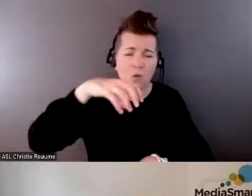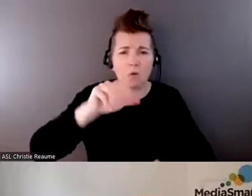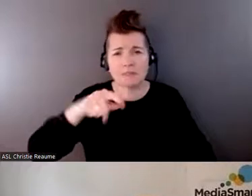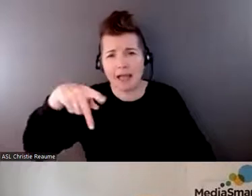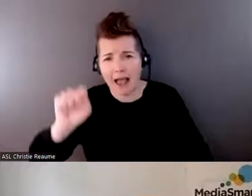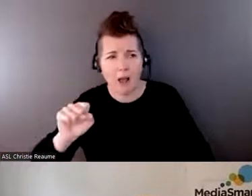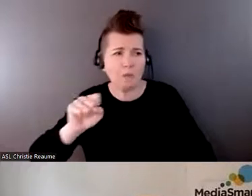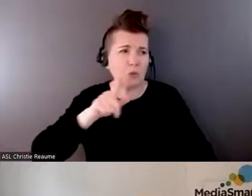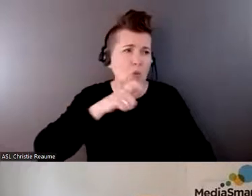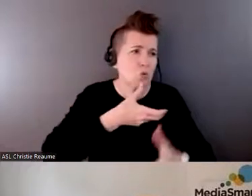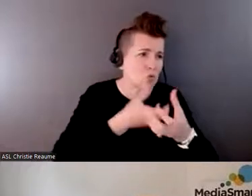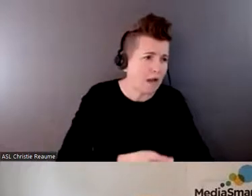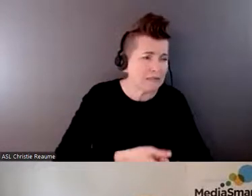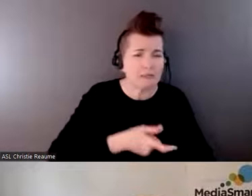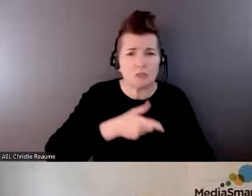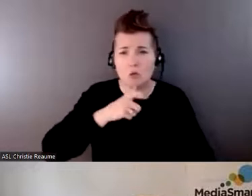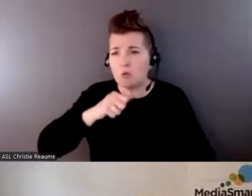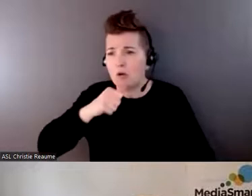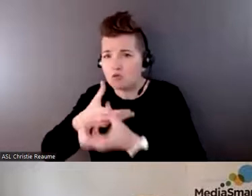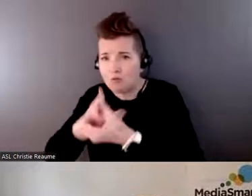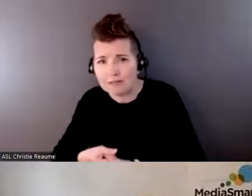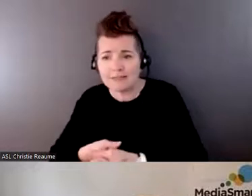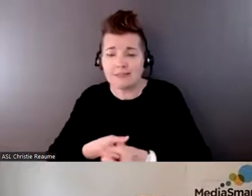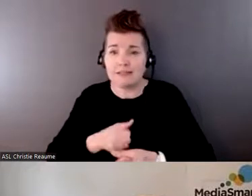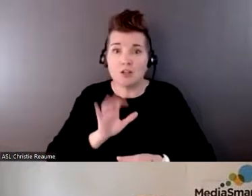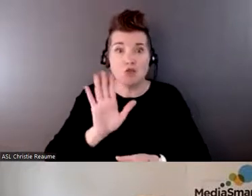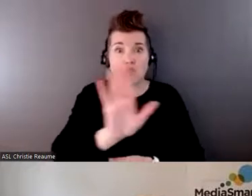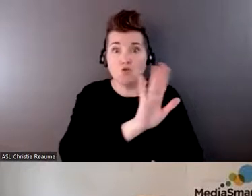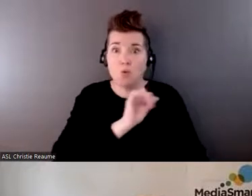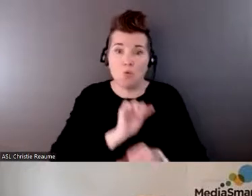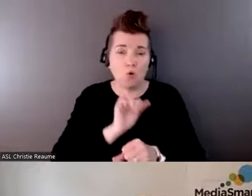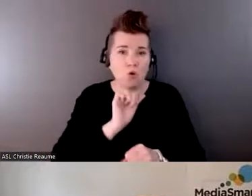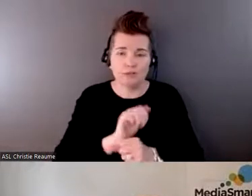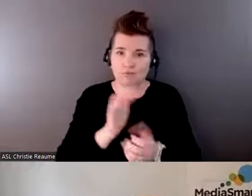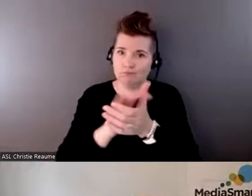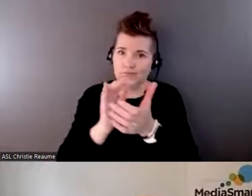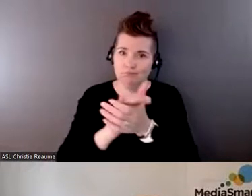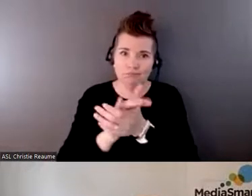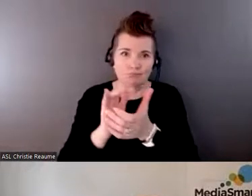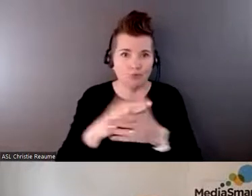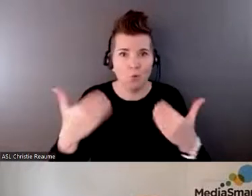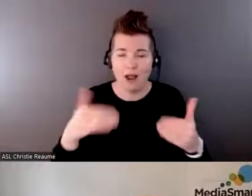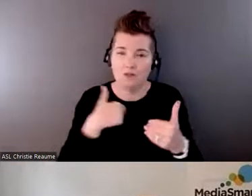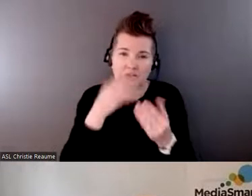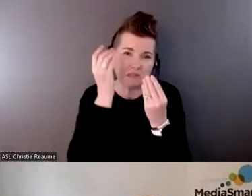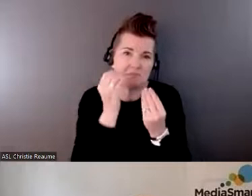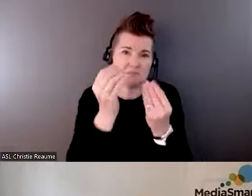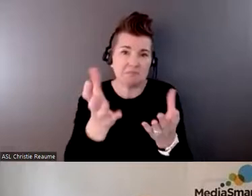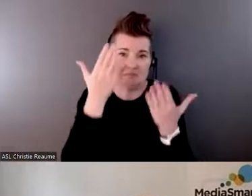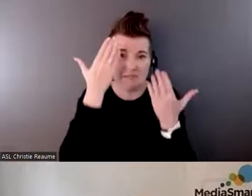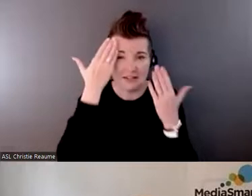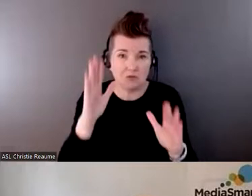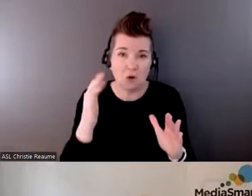And I think what you're doing is absolutely critical and good, good on you. So I'll just leave it at that. I don't know if there's any